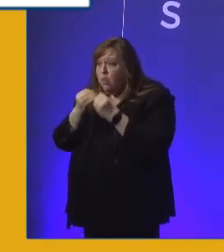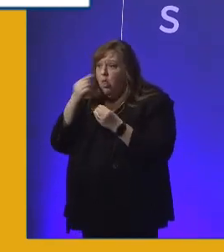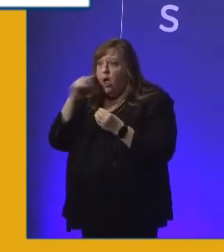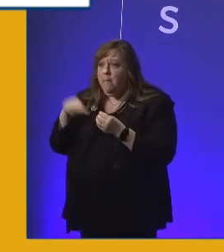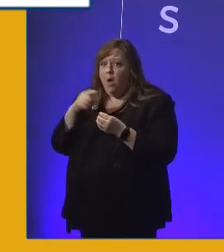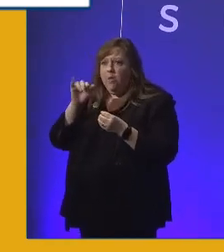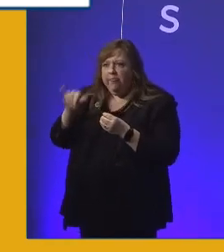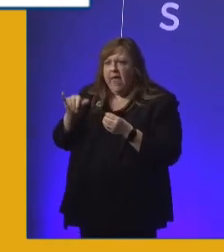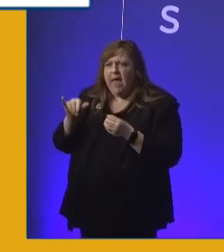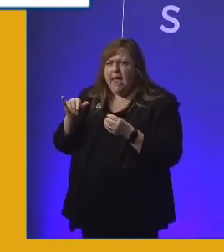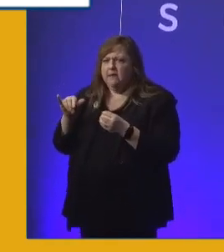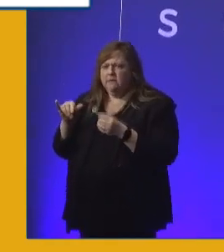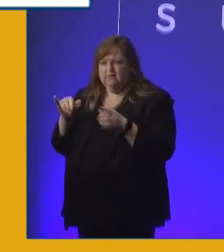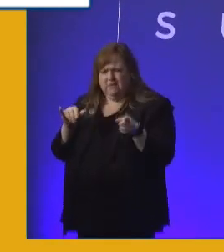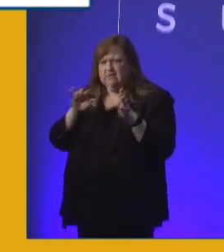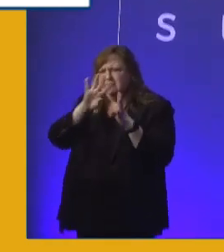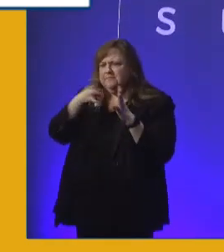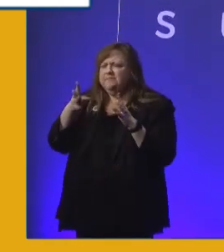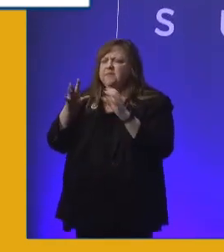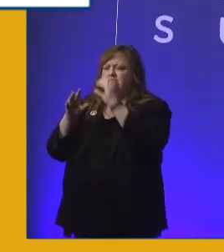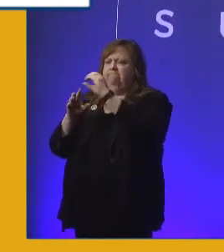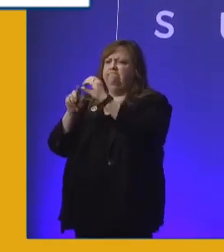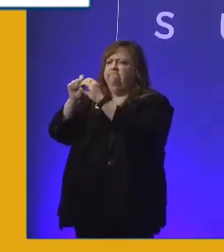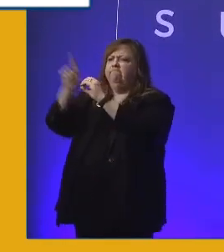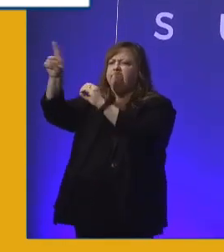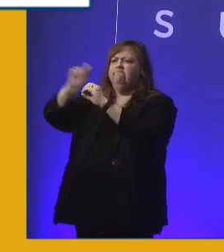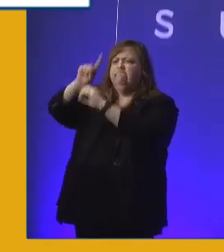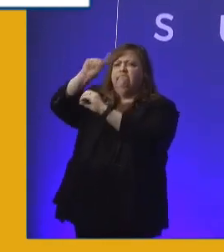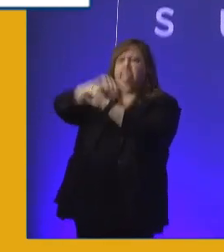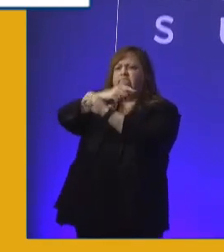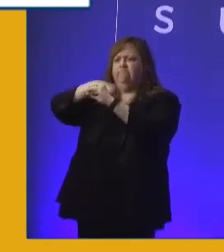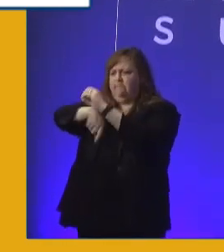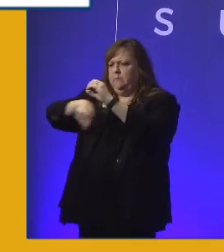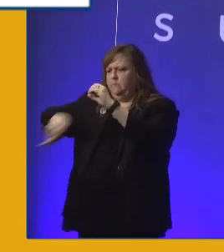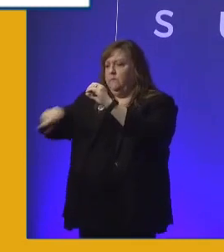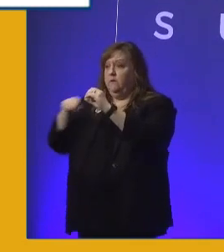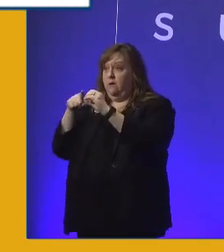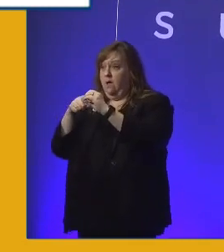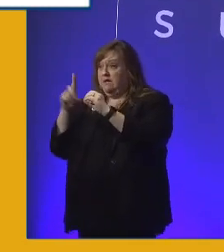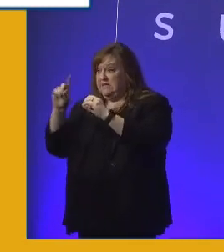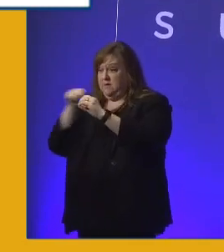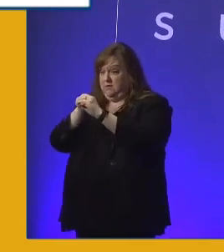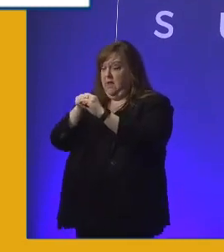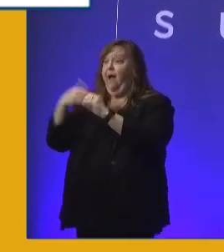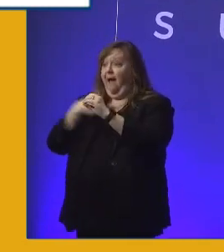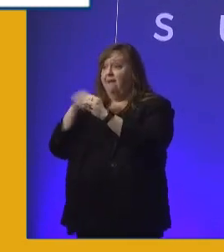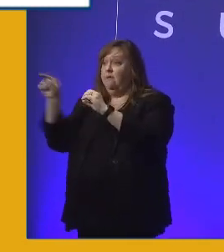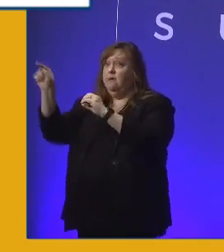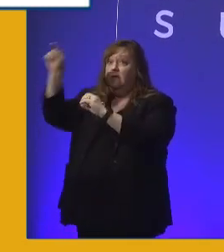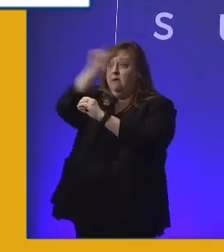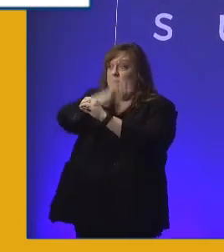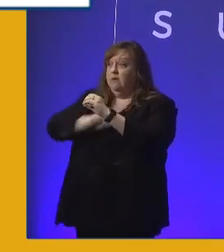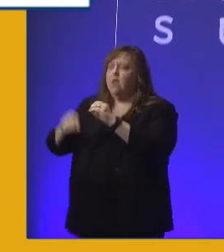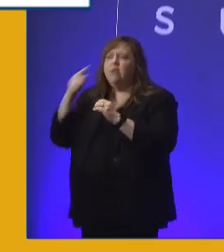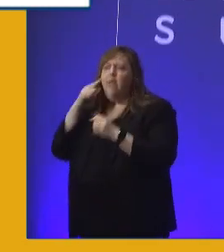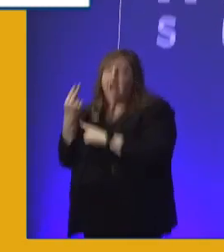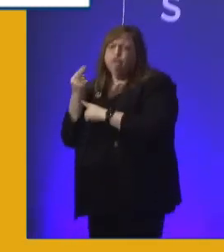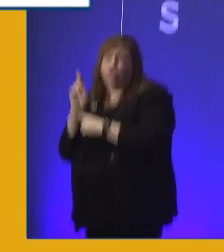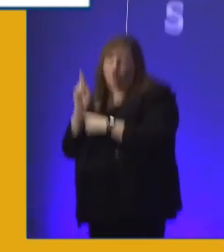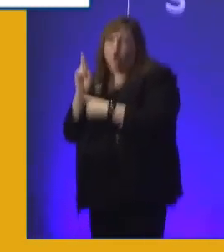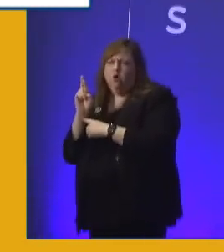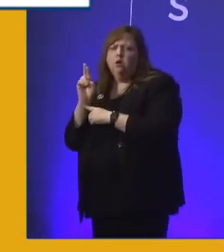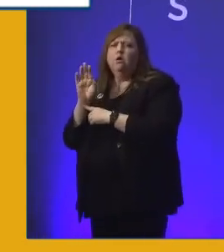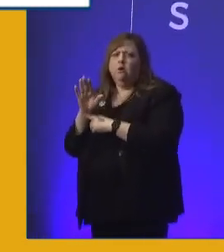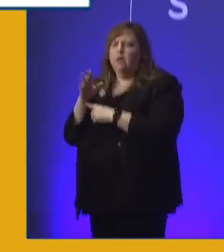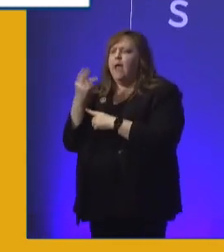that hub and spoke model, those deliverables against disability inclusion? Let's start with HR, CHRO. They're